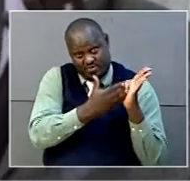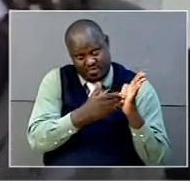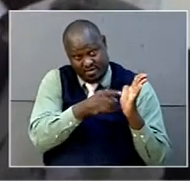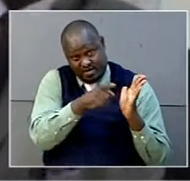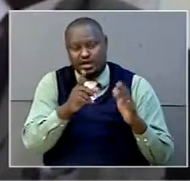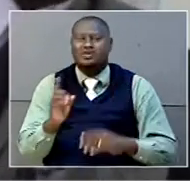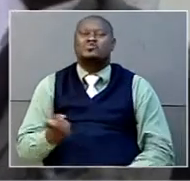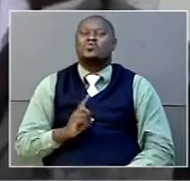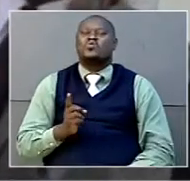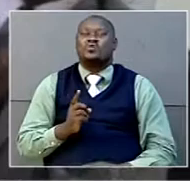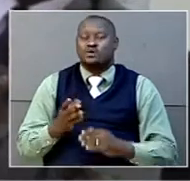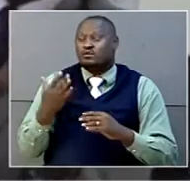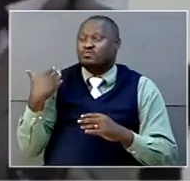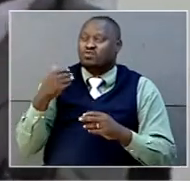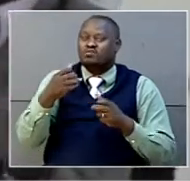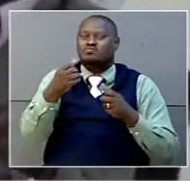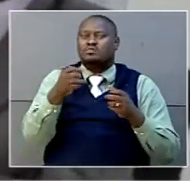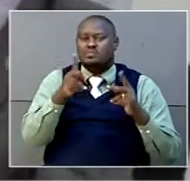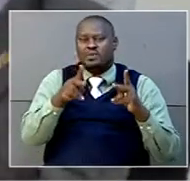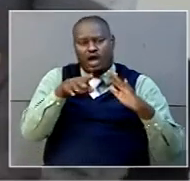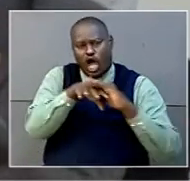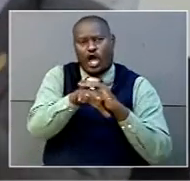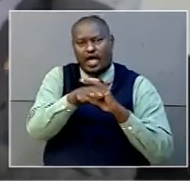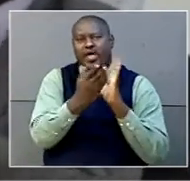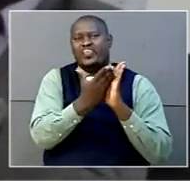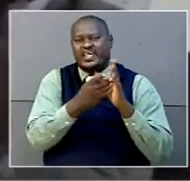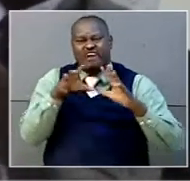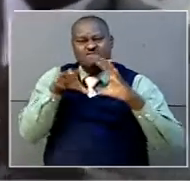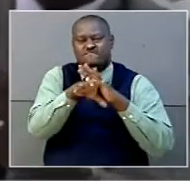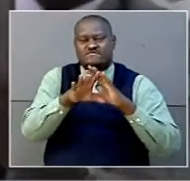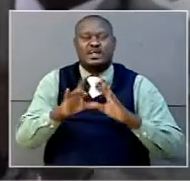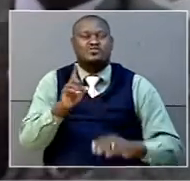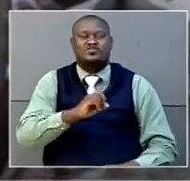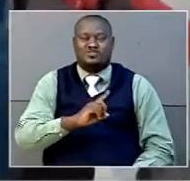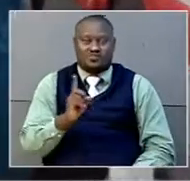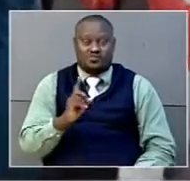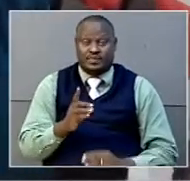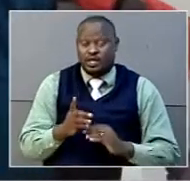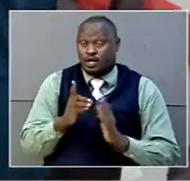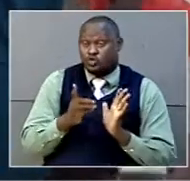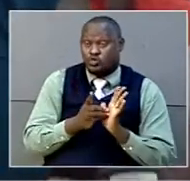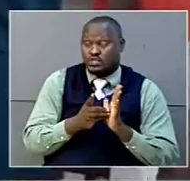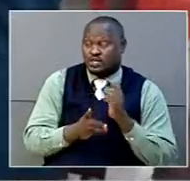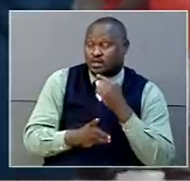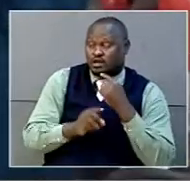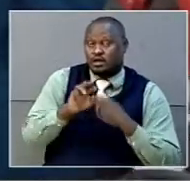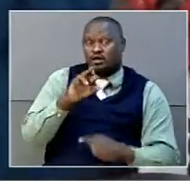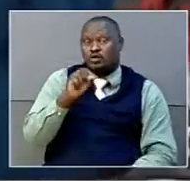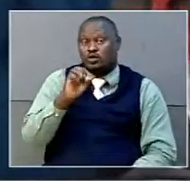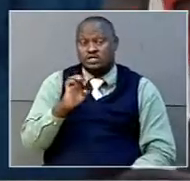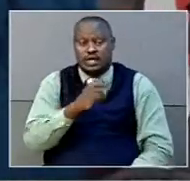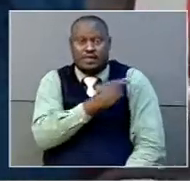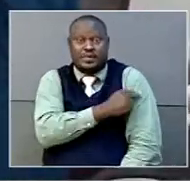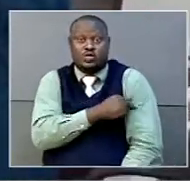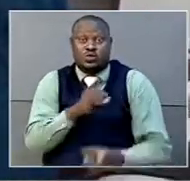we pile people in the theater? No. According to Dr. Rose Mutumba, the medical director of